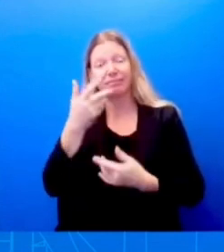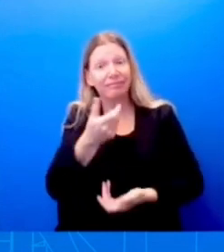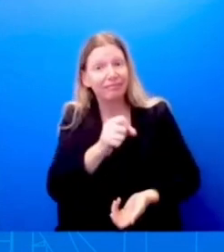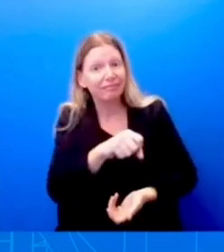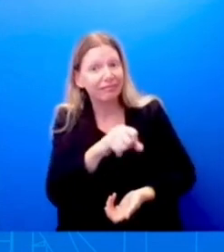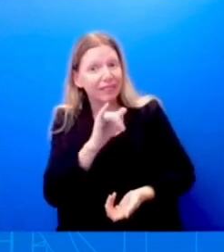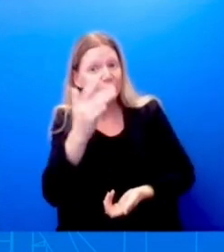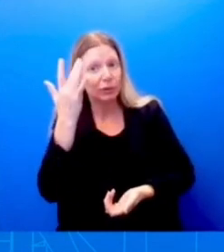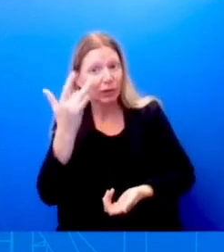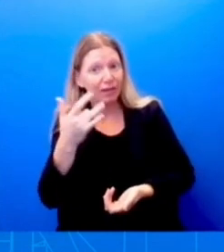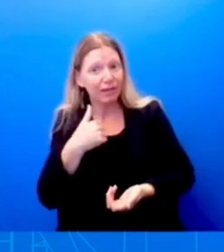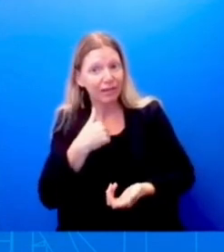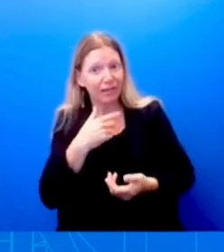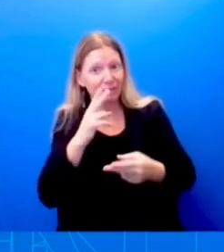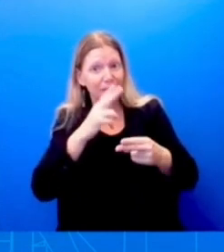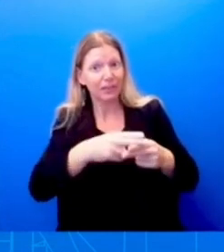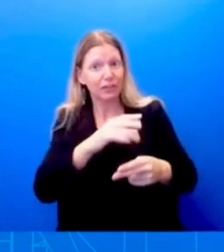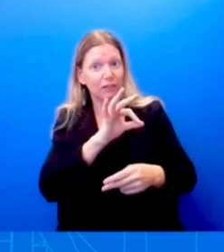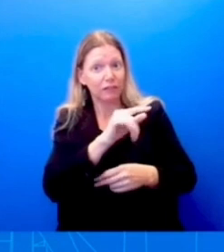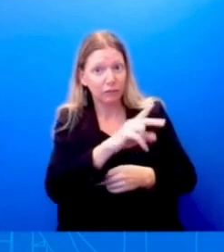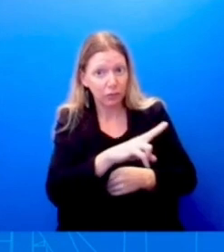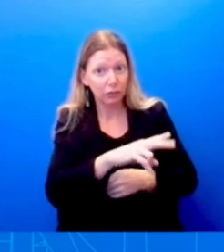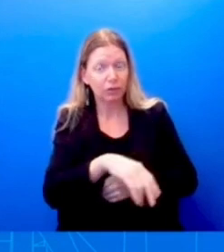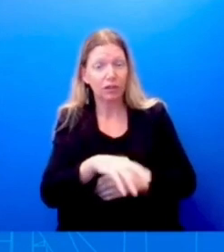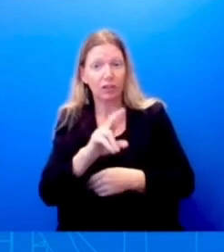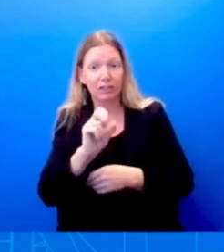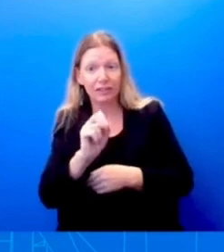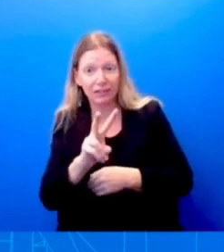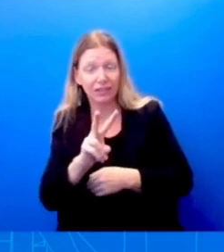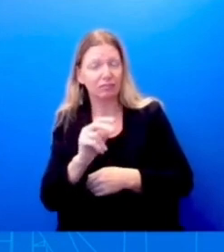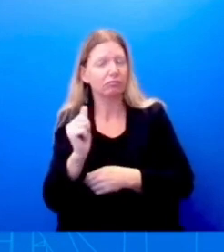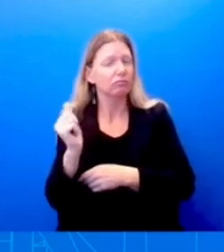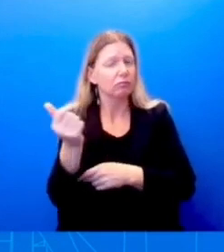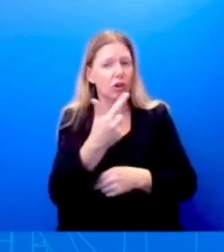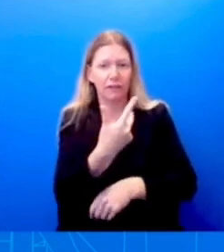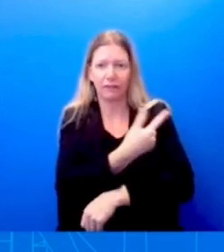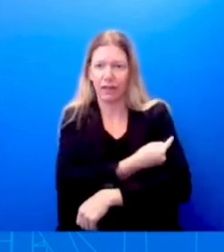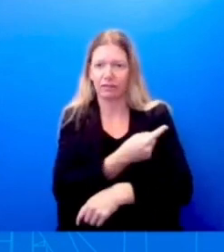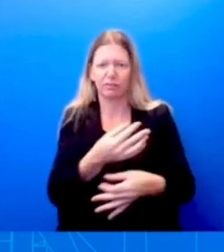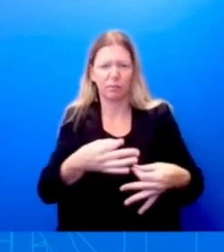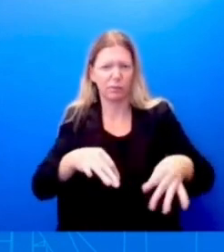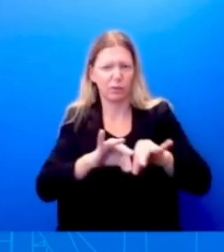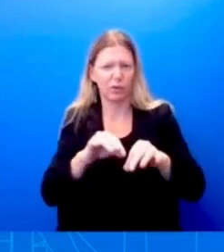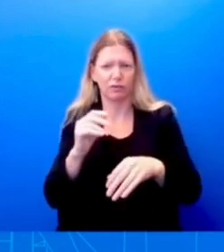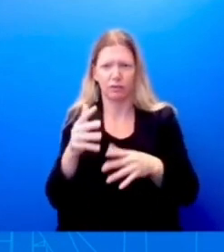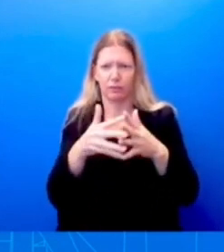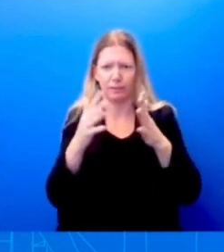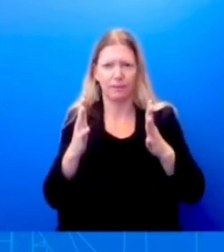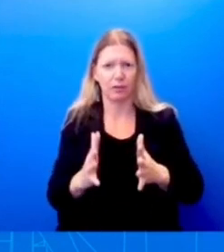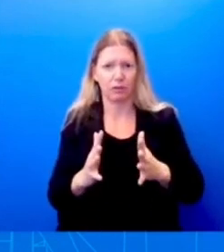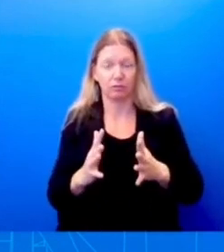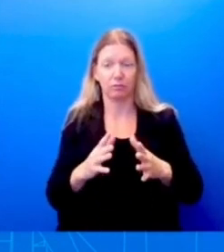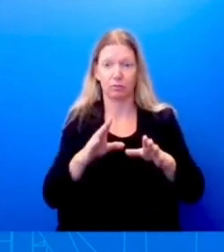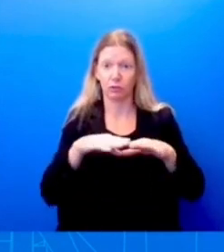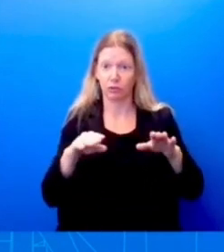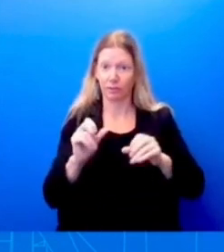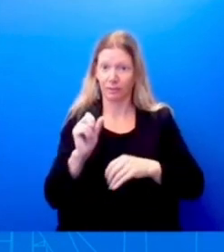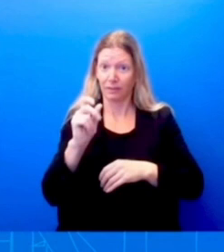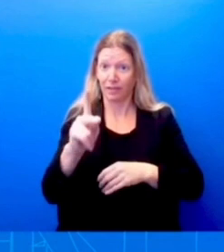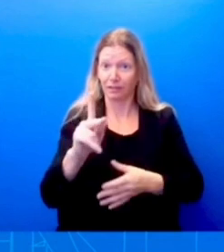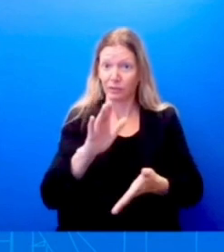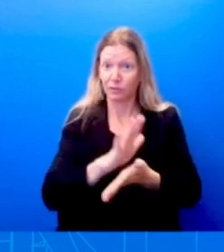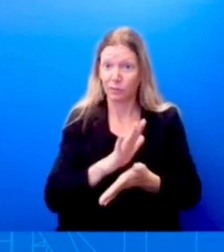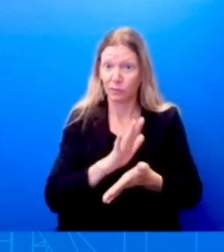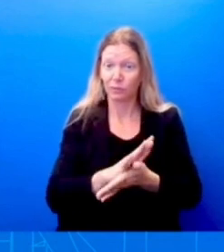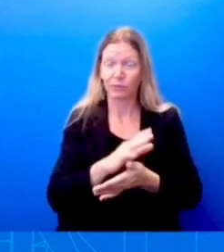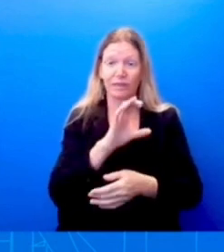important for Americans to stay updated on. So as kids returns to school, to your point, CDC continues to to recommend that people are up